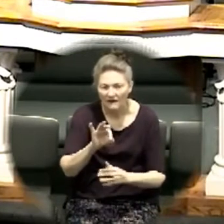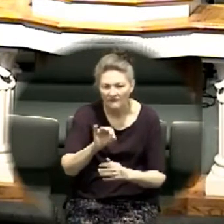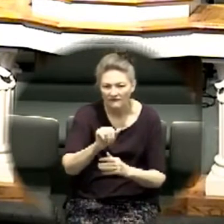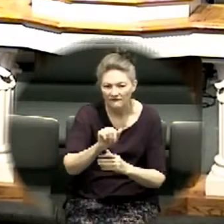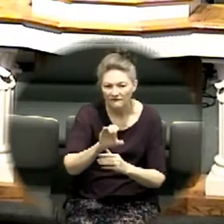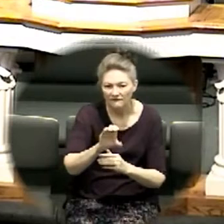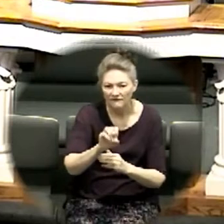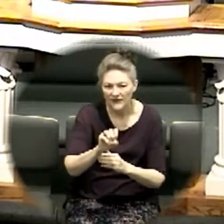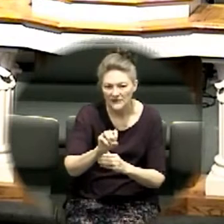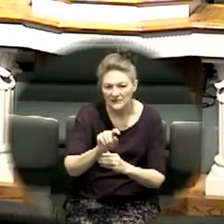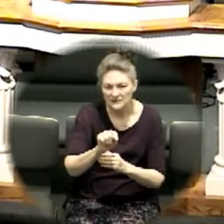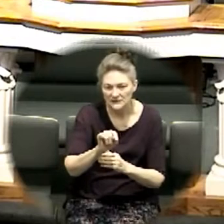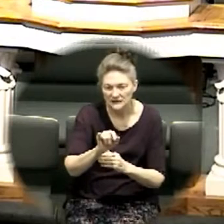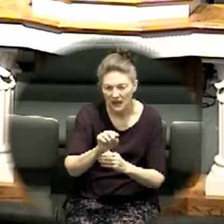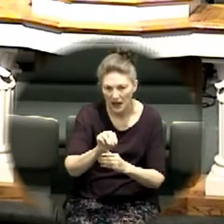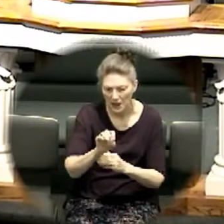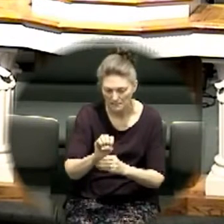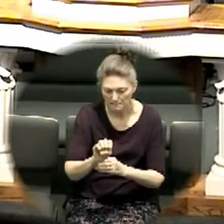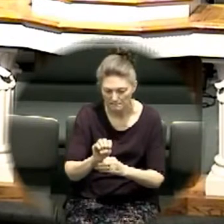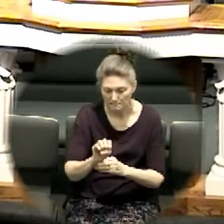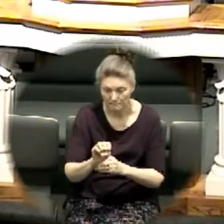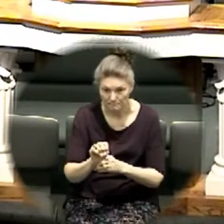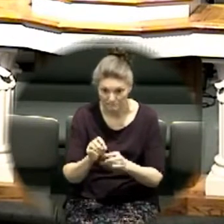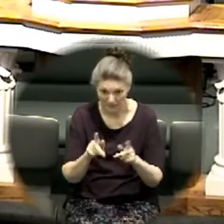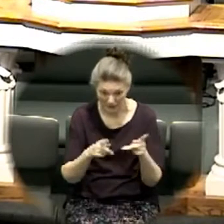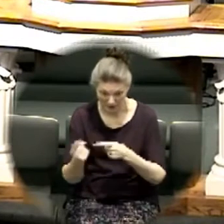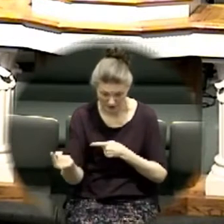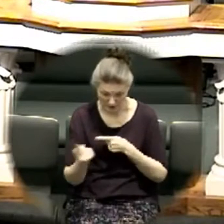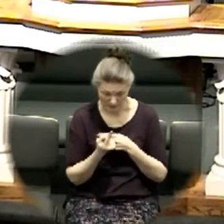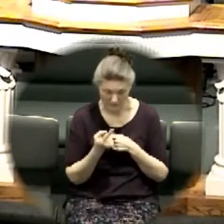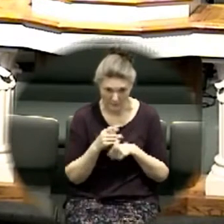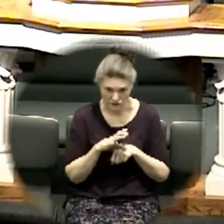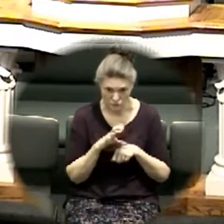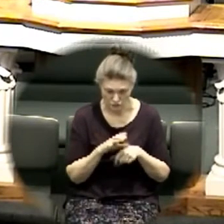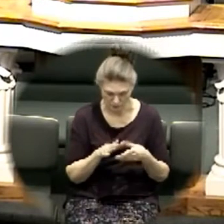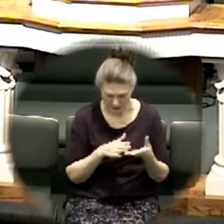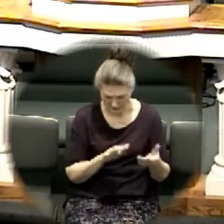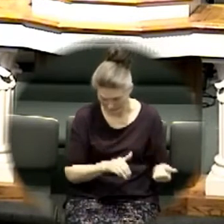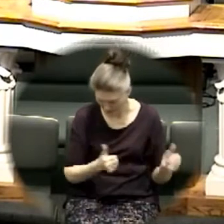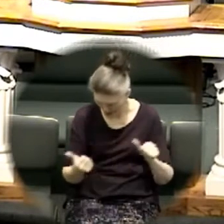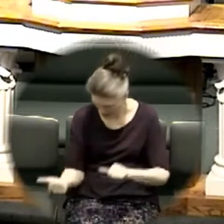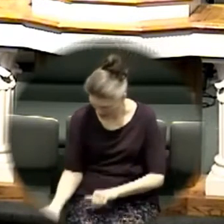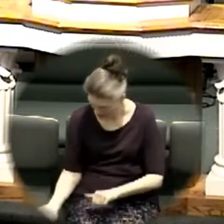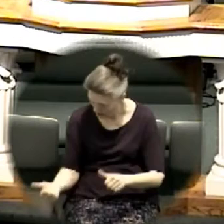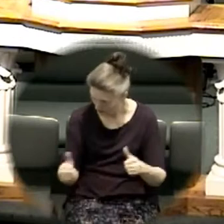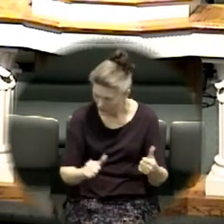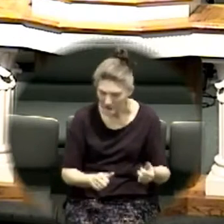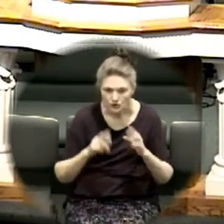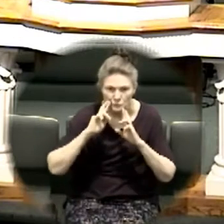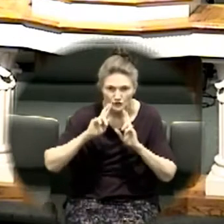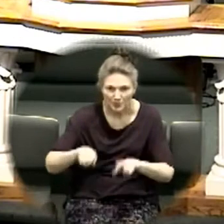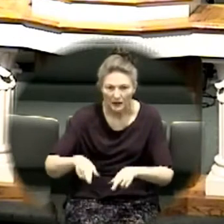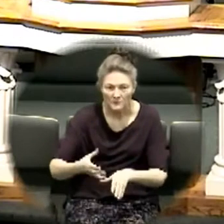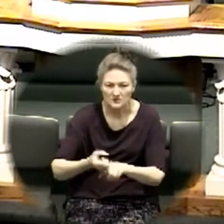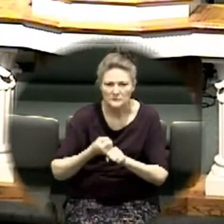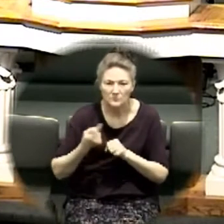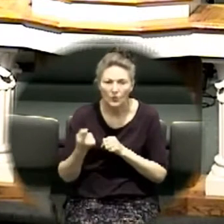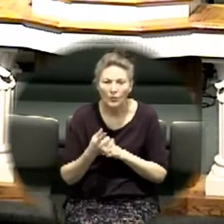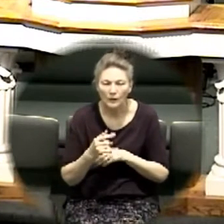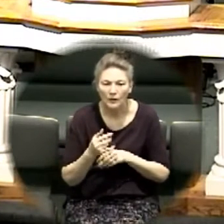baptized hearing the preached message or simply responding to receiving the holy ghost